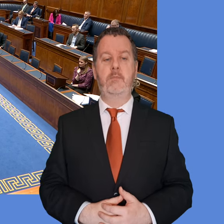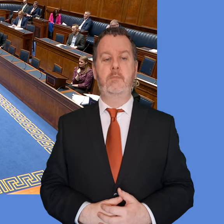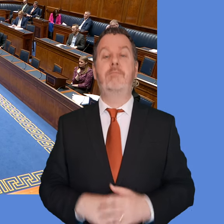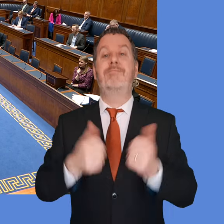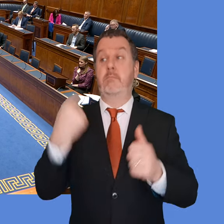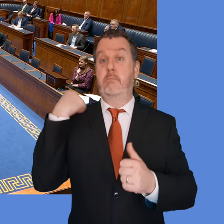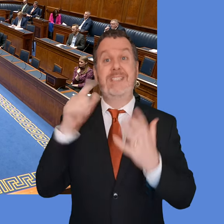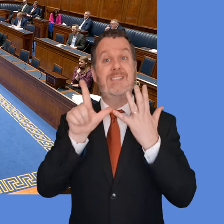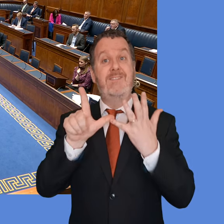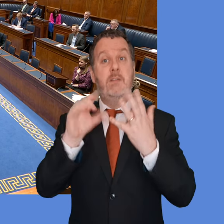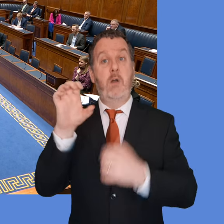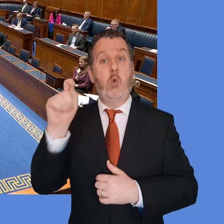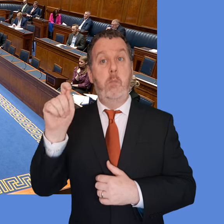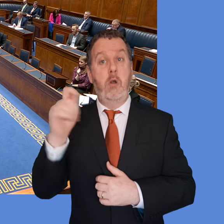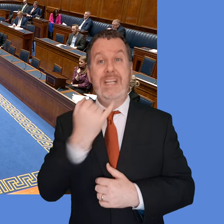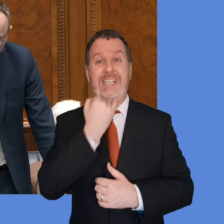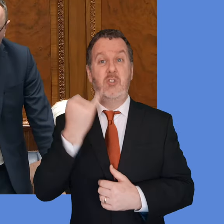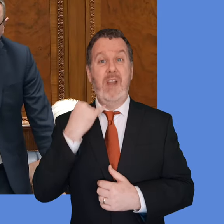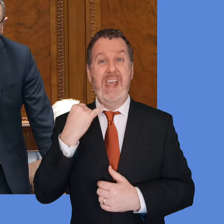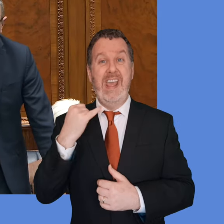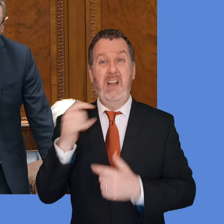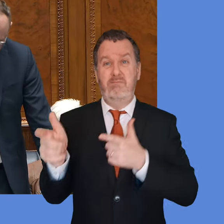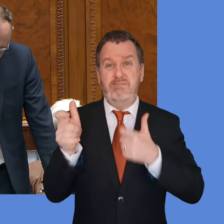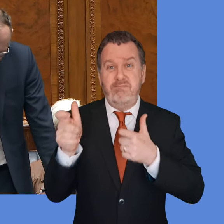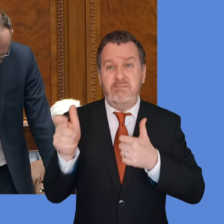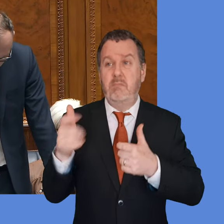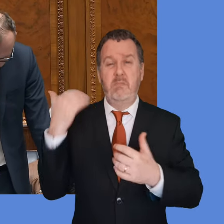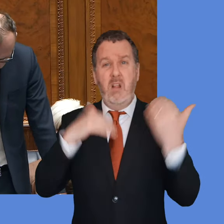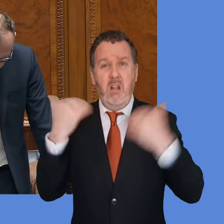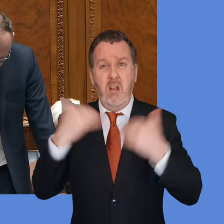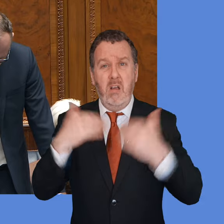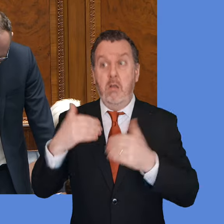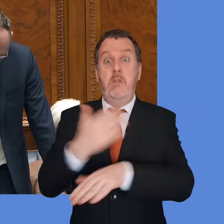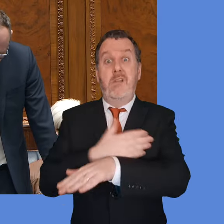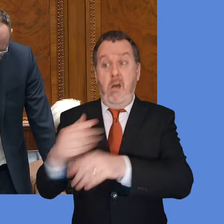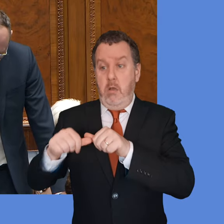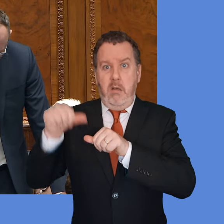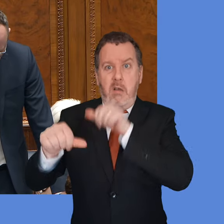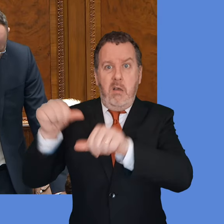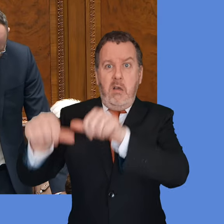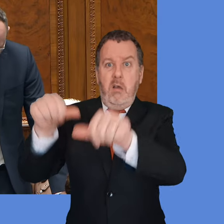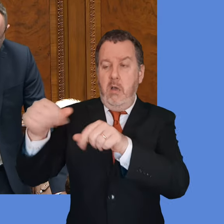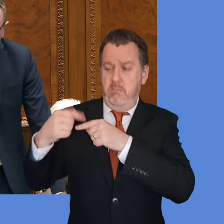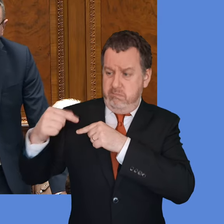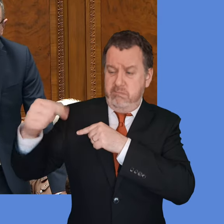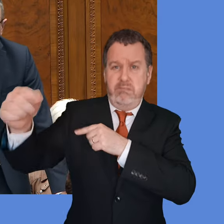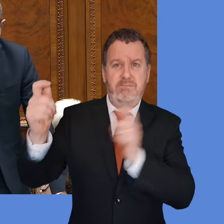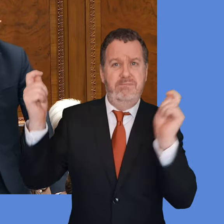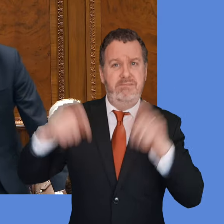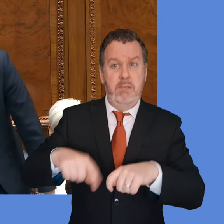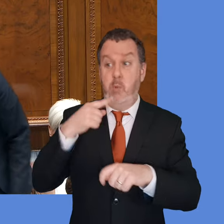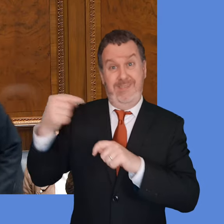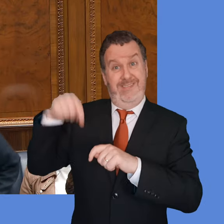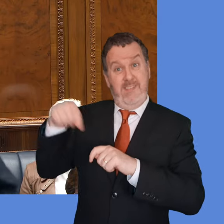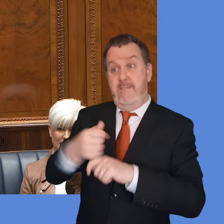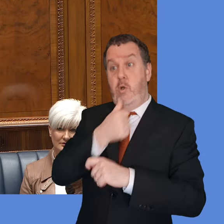attacks on the 7th of October in Israel has started a chain of events we all witness each night on our televisions. Do you condemn that attack of the 7th of